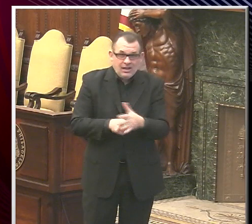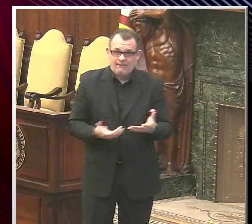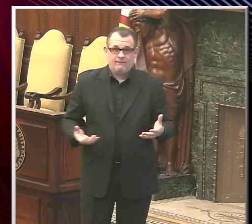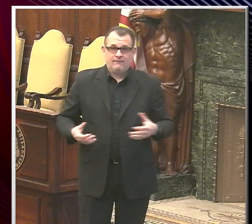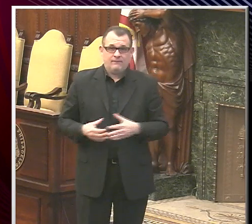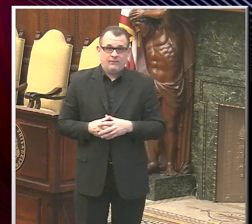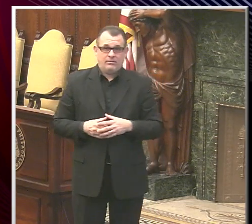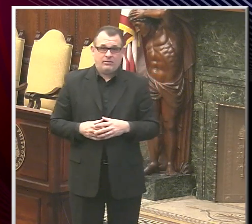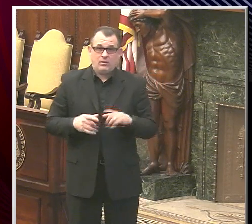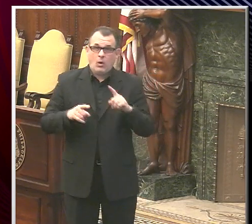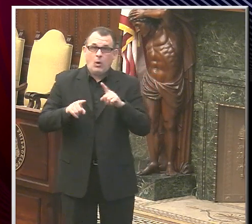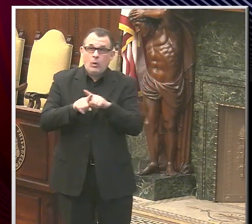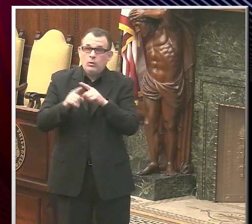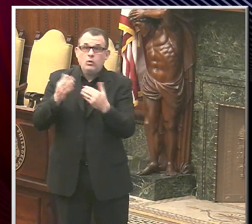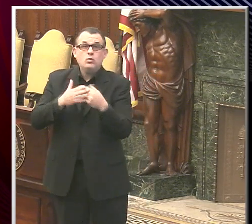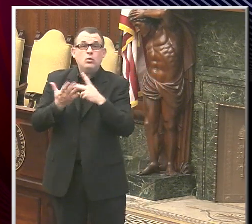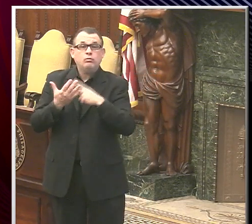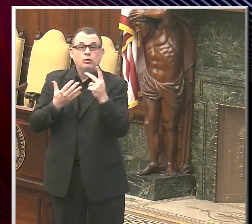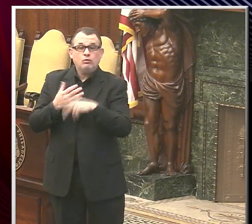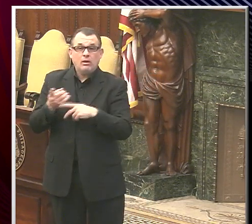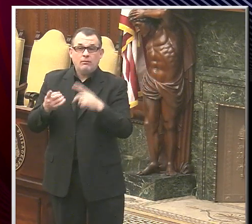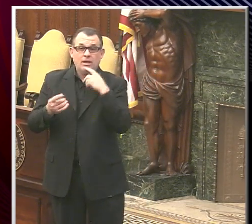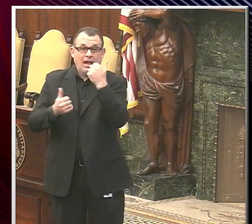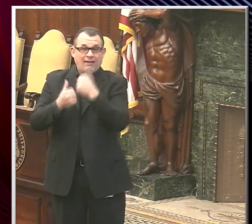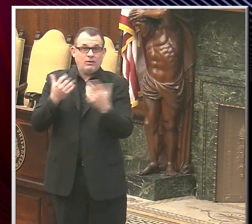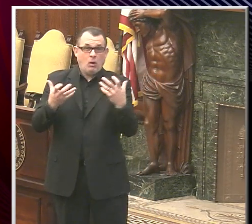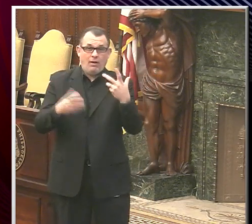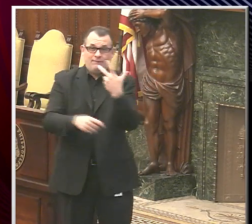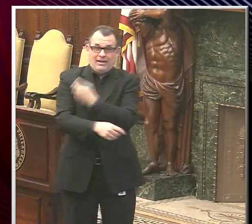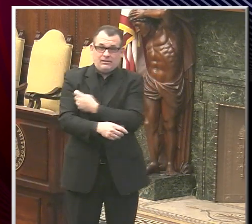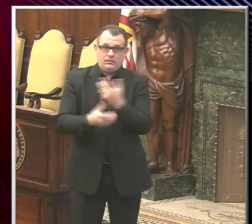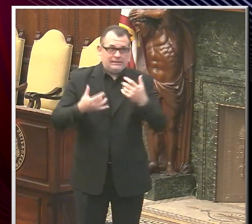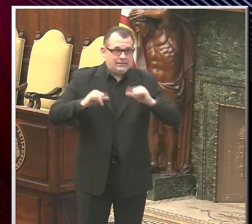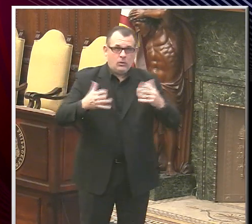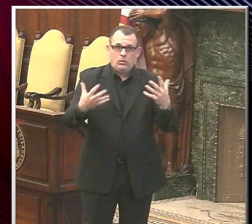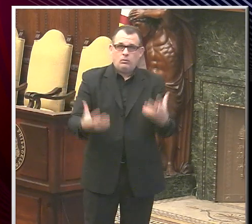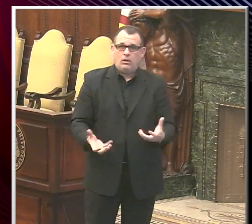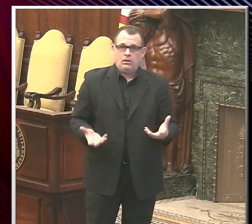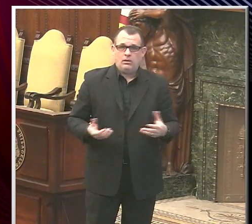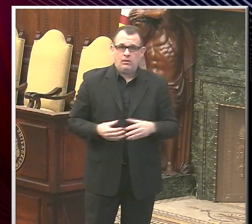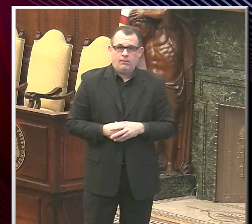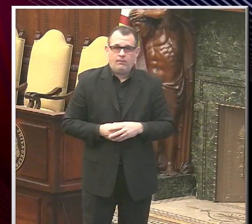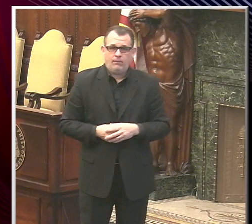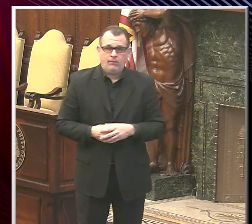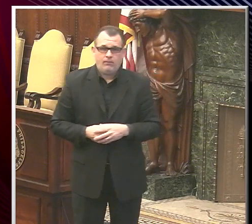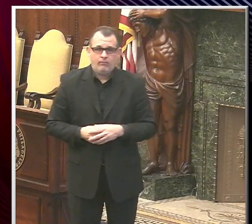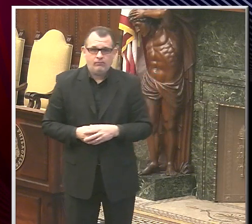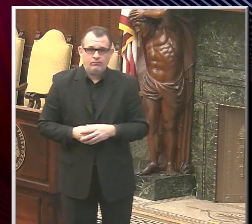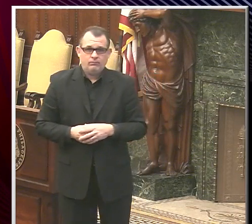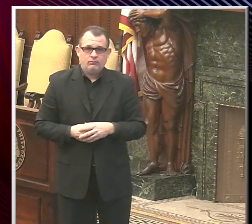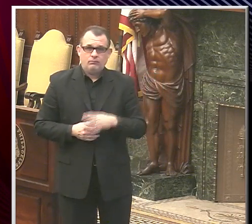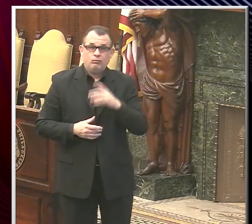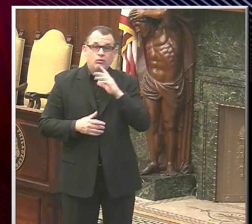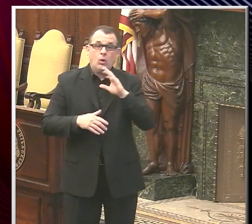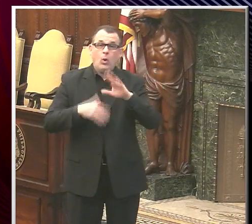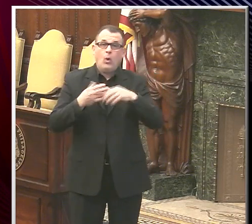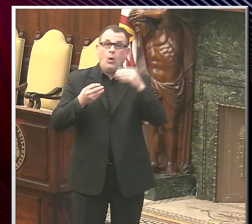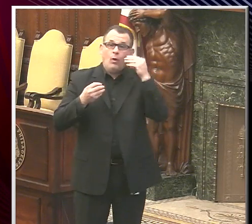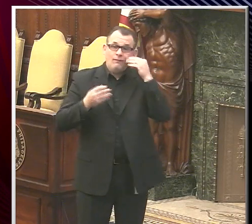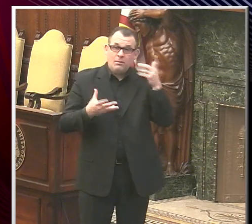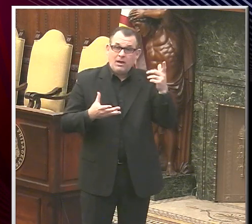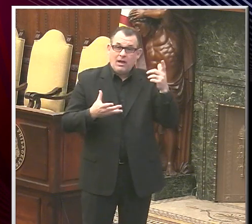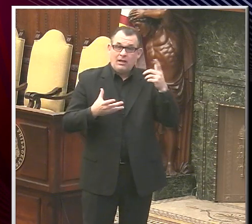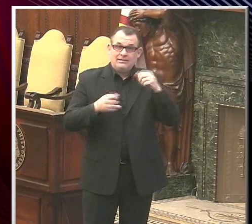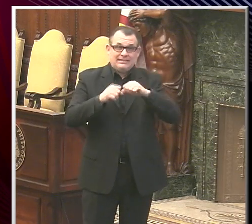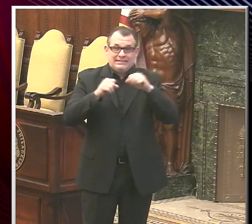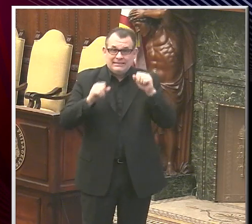is a new program where everybody wants to be vaccinated at once. And having all the providers develop their systems to deliver